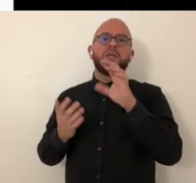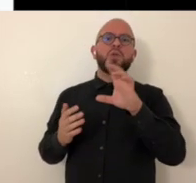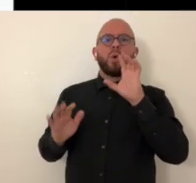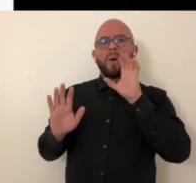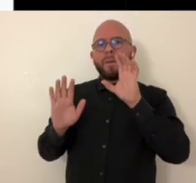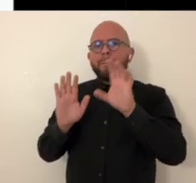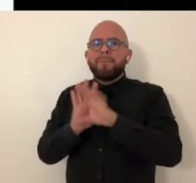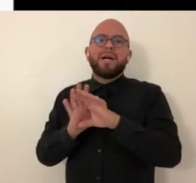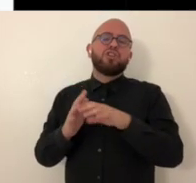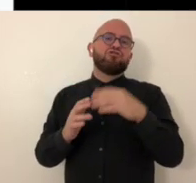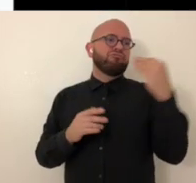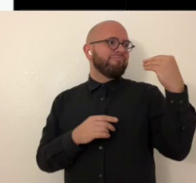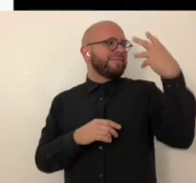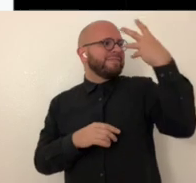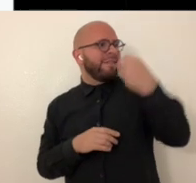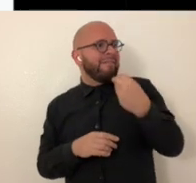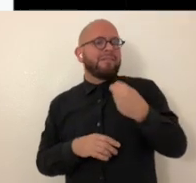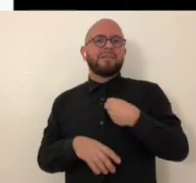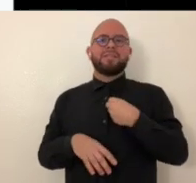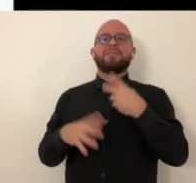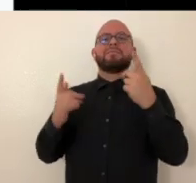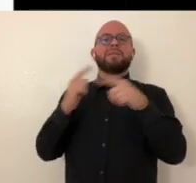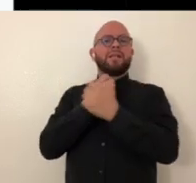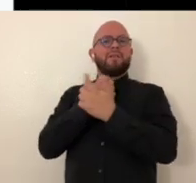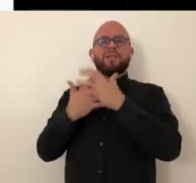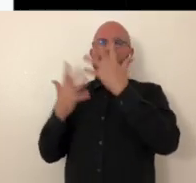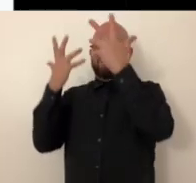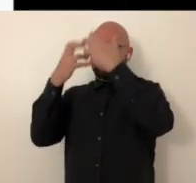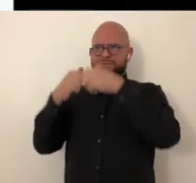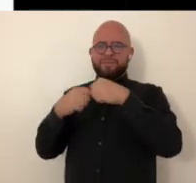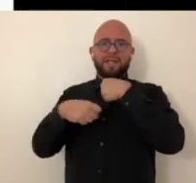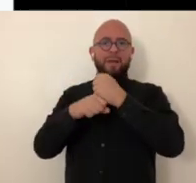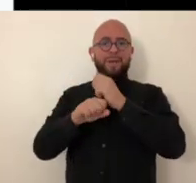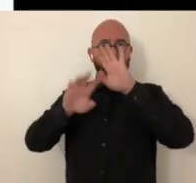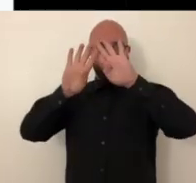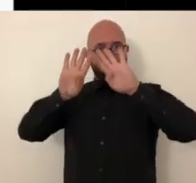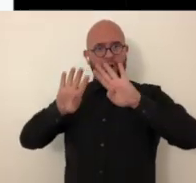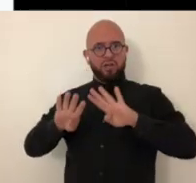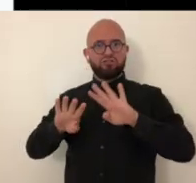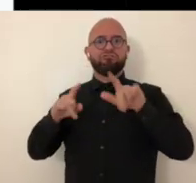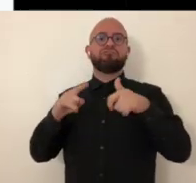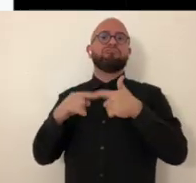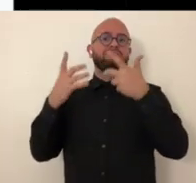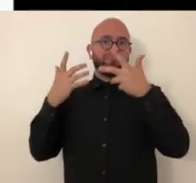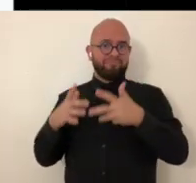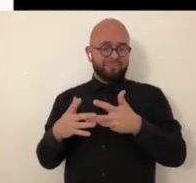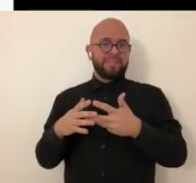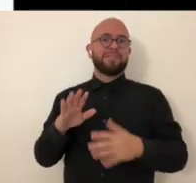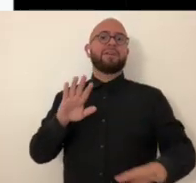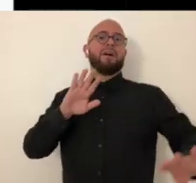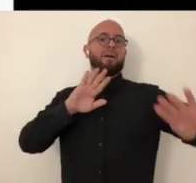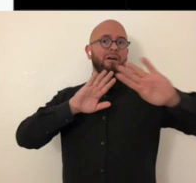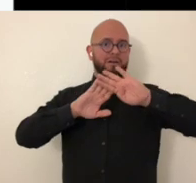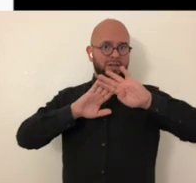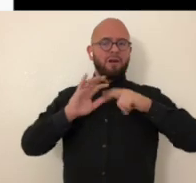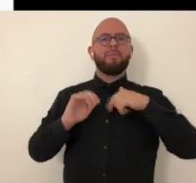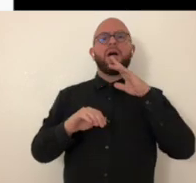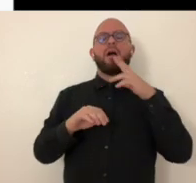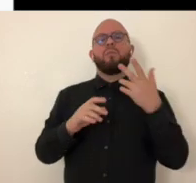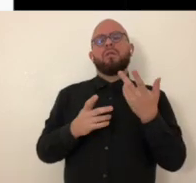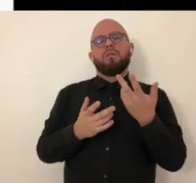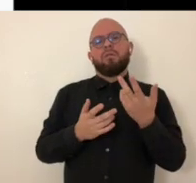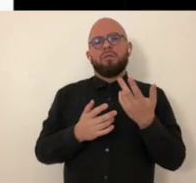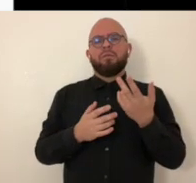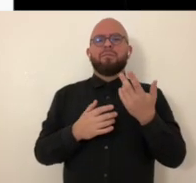on combining previous paintings i've done photographs i've taken this as a selfie of mine i sort of combine all together to create these collages